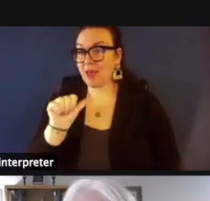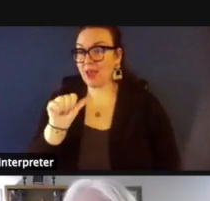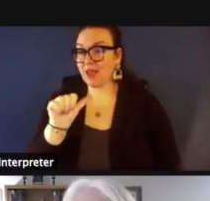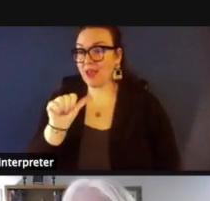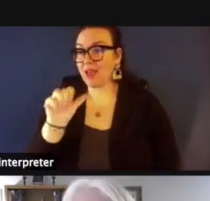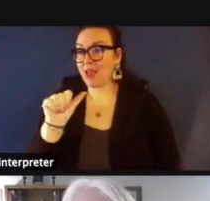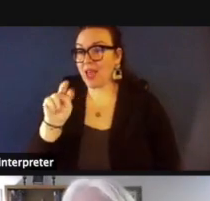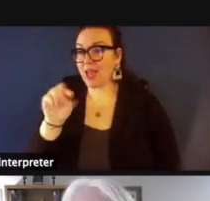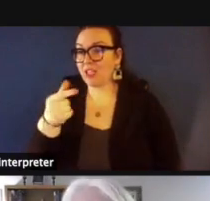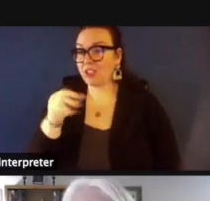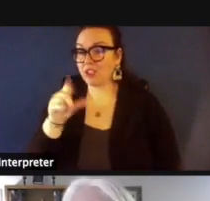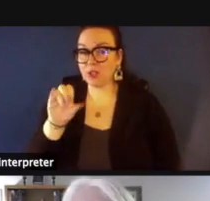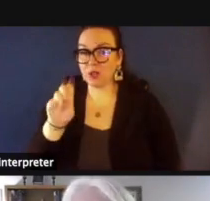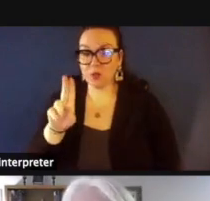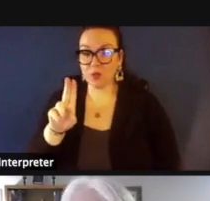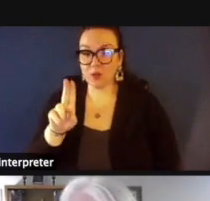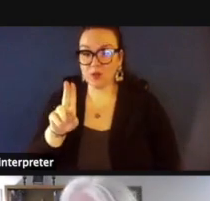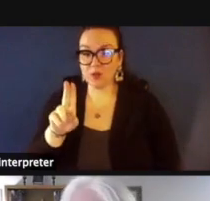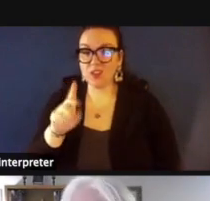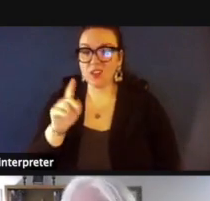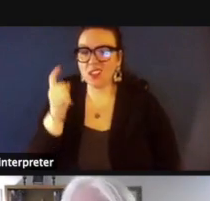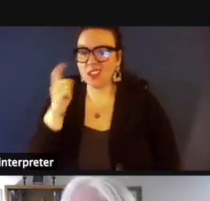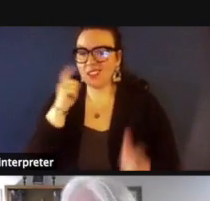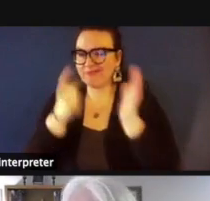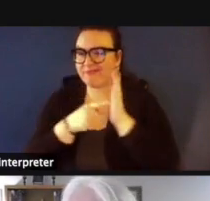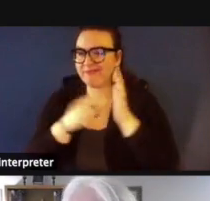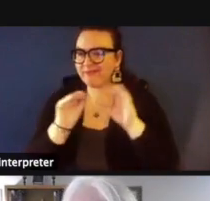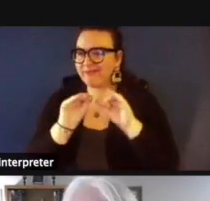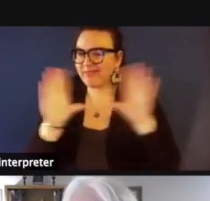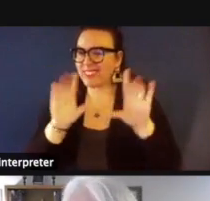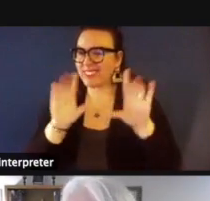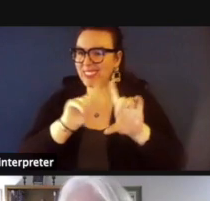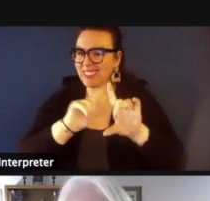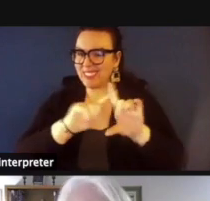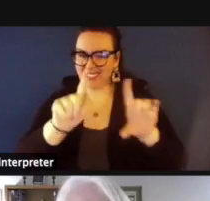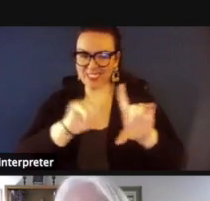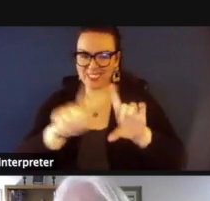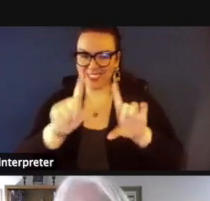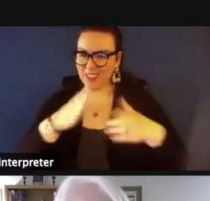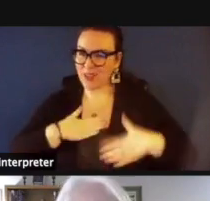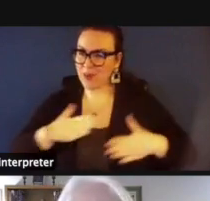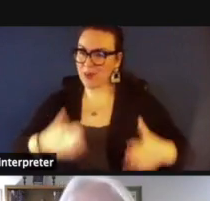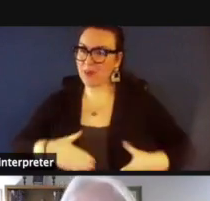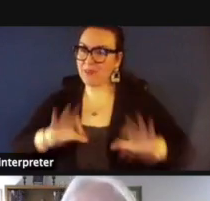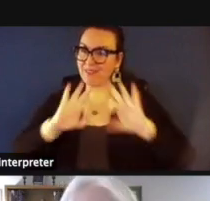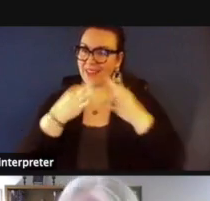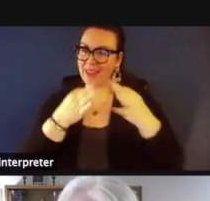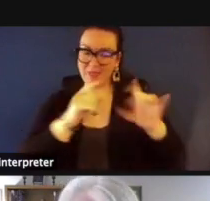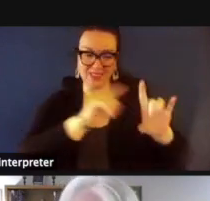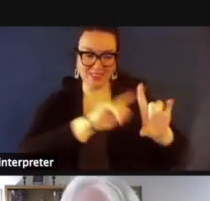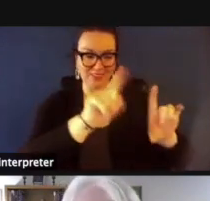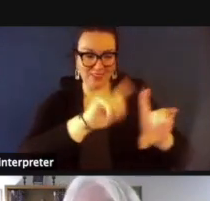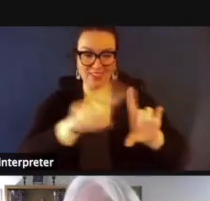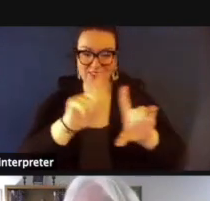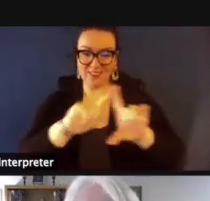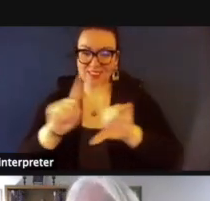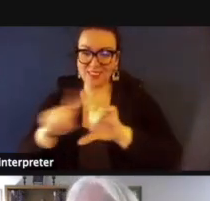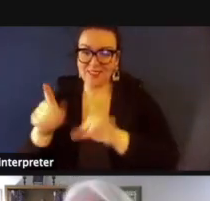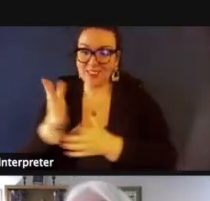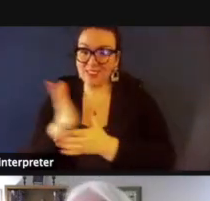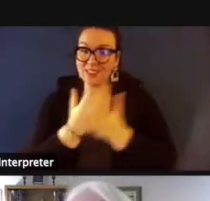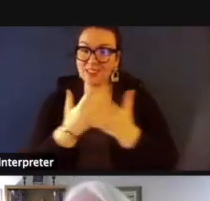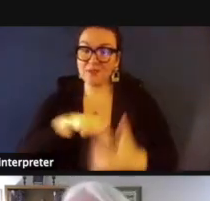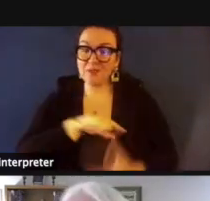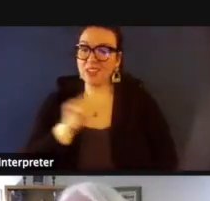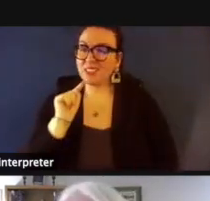i note the obvious differences in the human family some of us are serious and